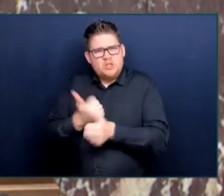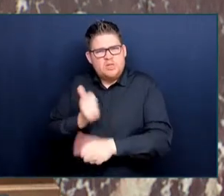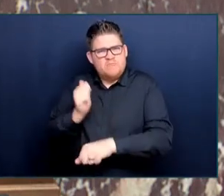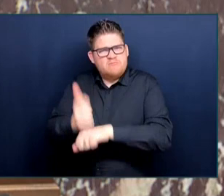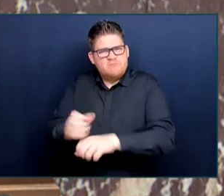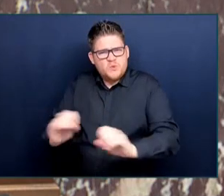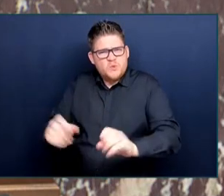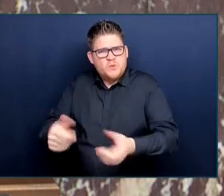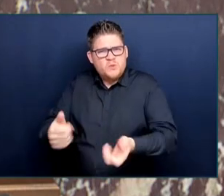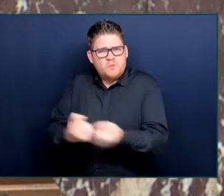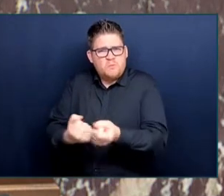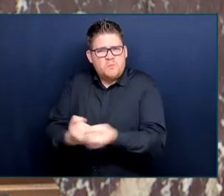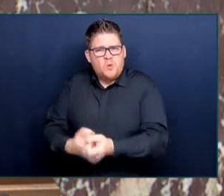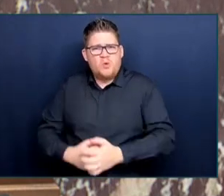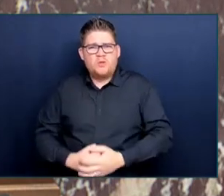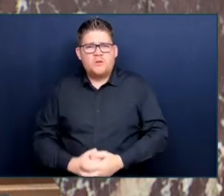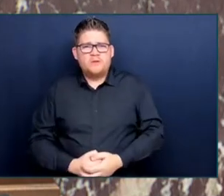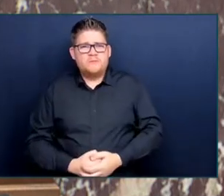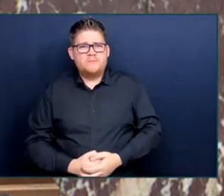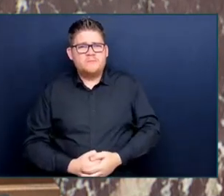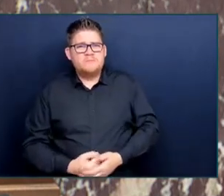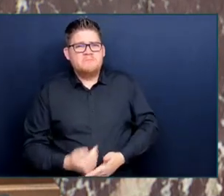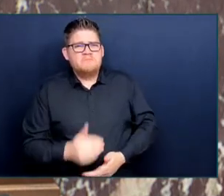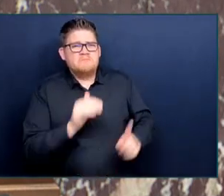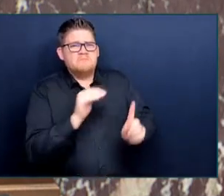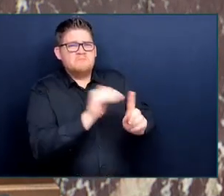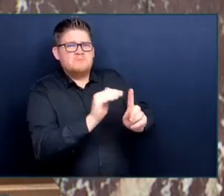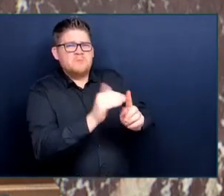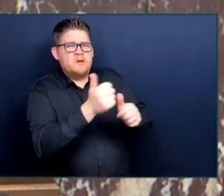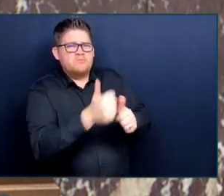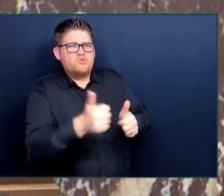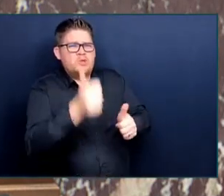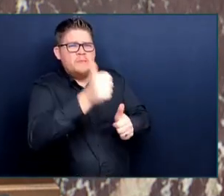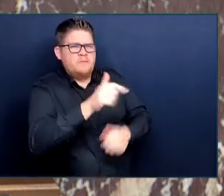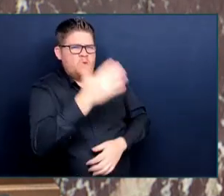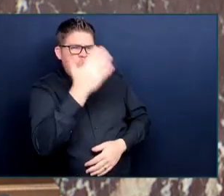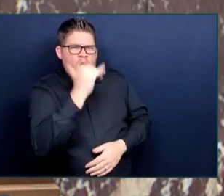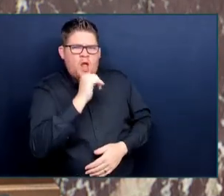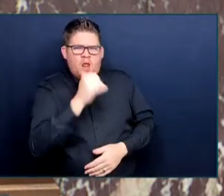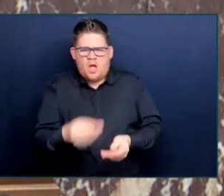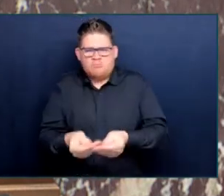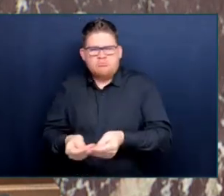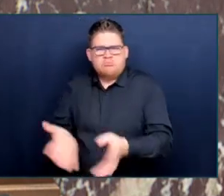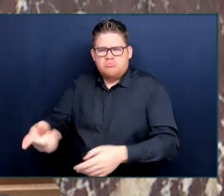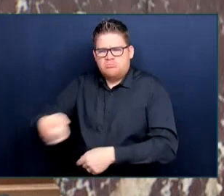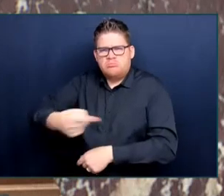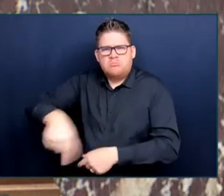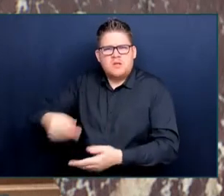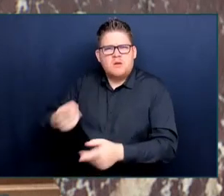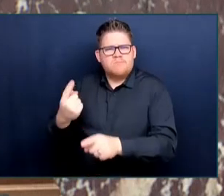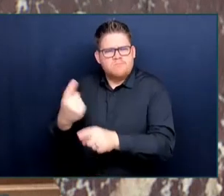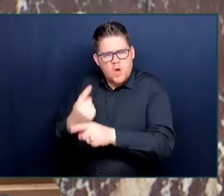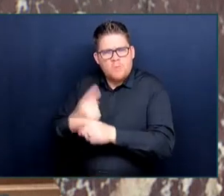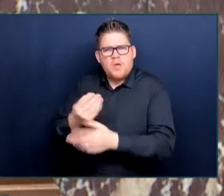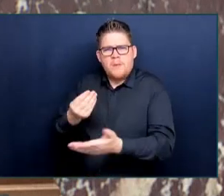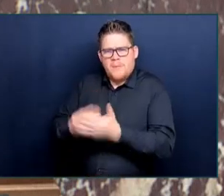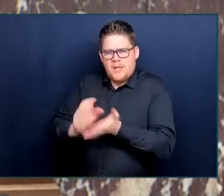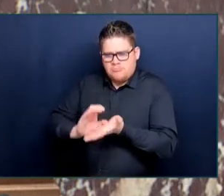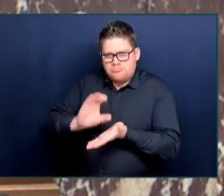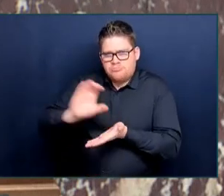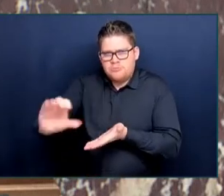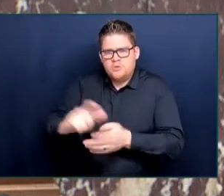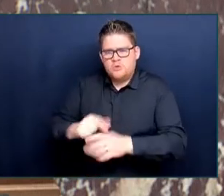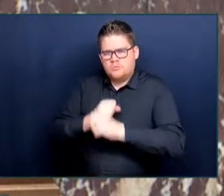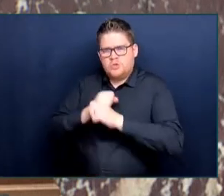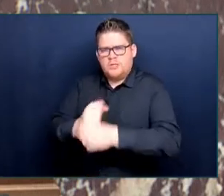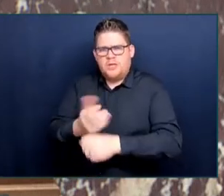failed to provide the necessary funding to protect students from sexual assault assault and